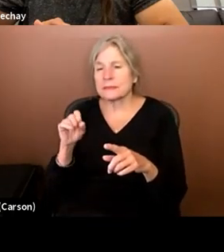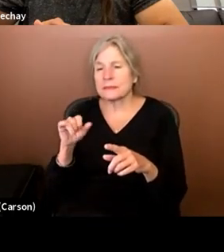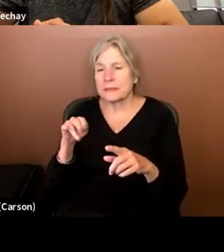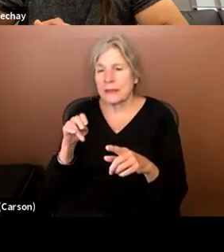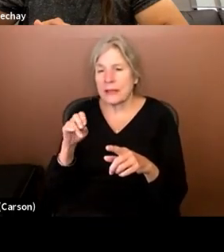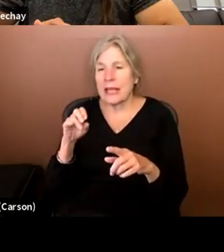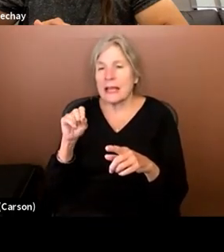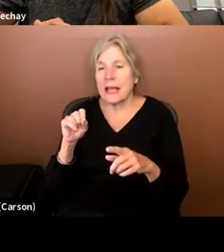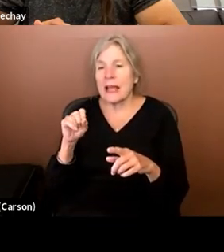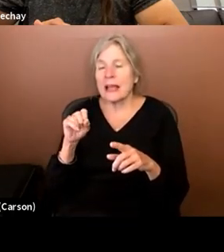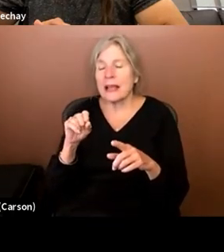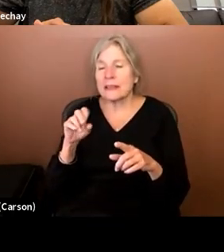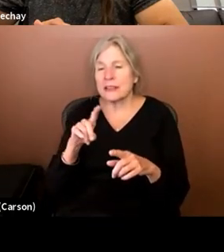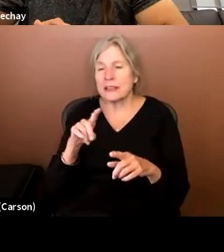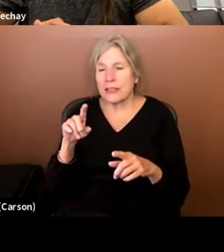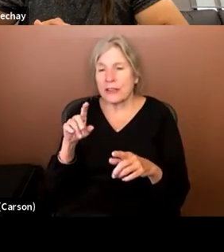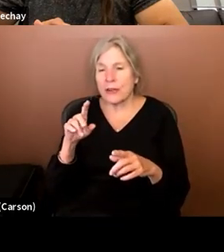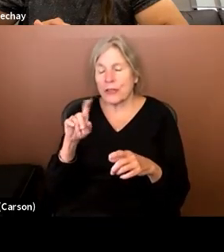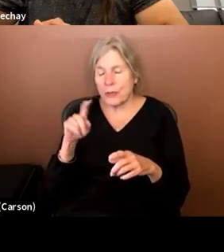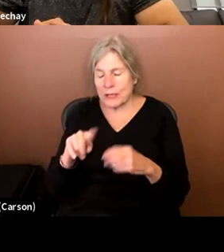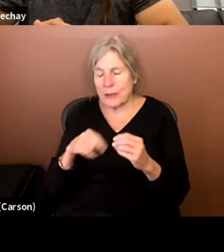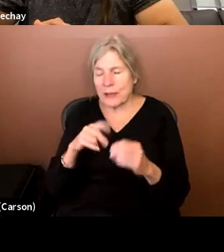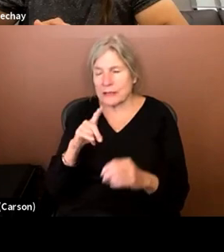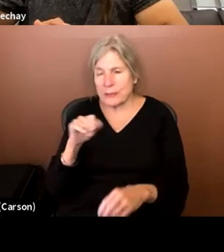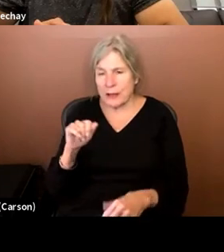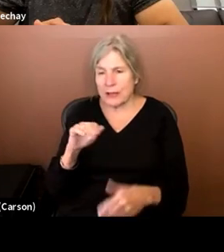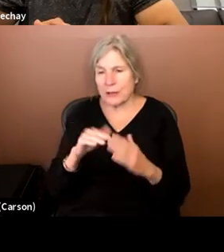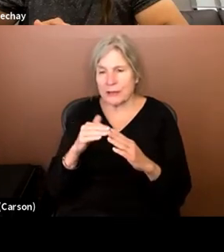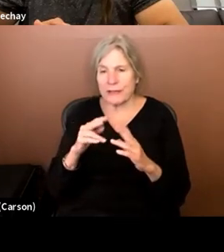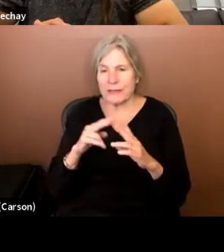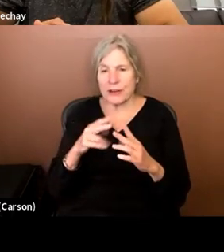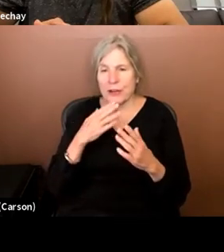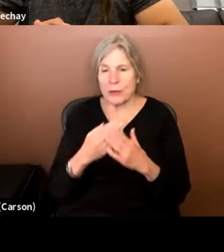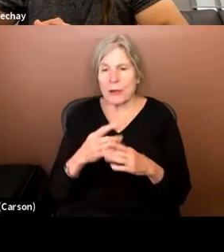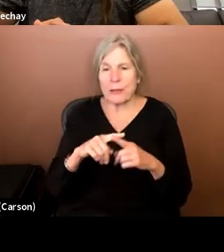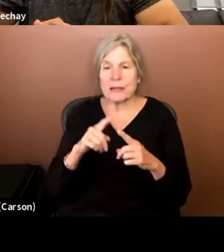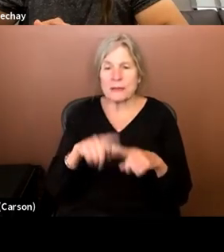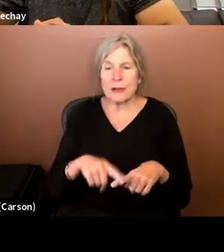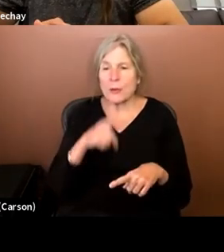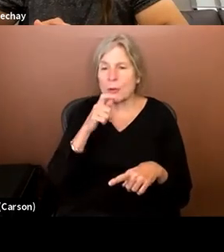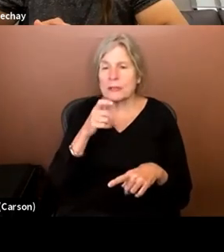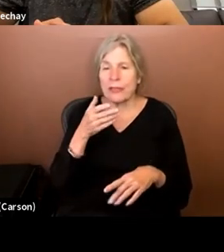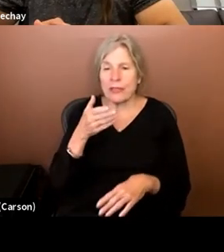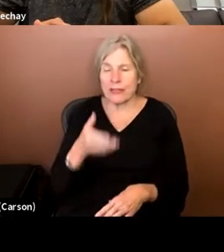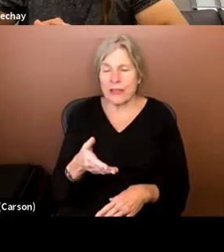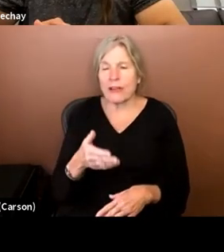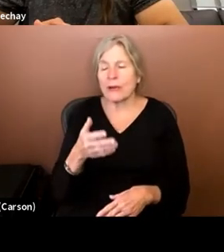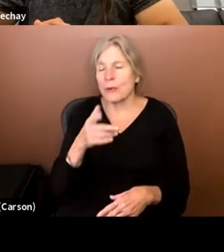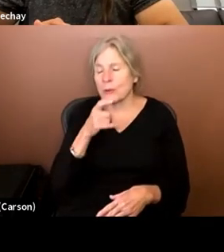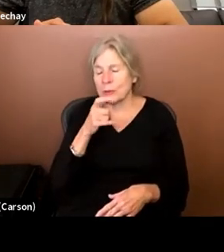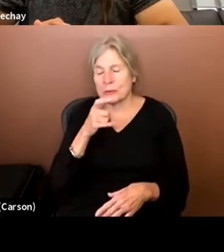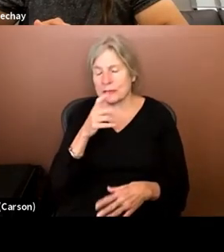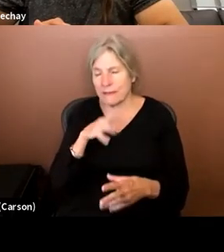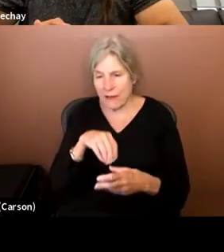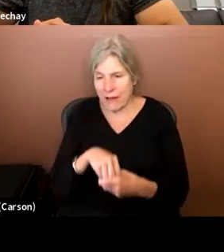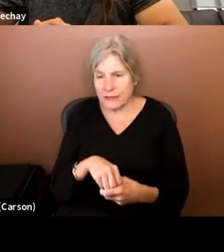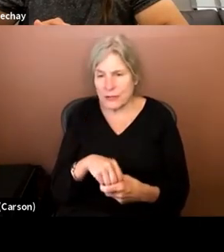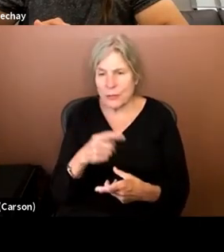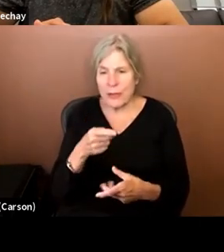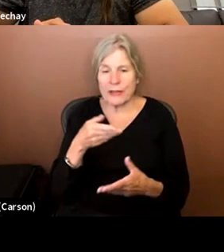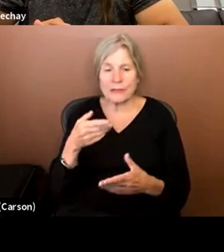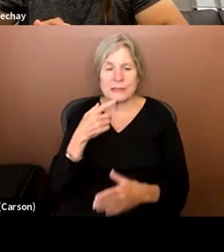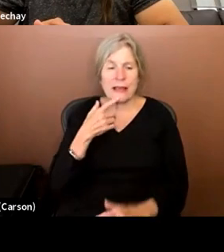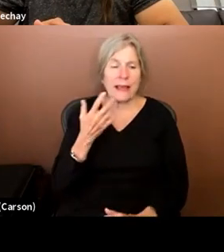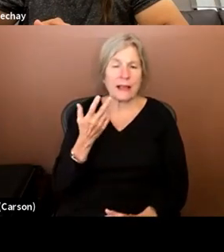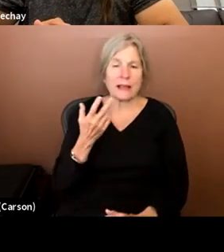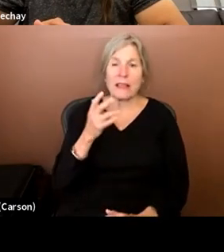disability community, I think is a really good one, but I think also comes down to who's in the room and who's at the table. Right. So it's one thing to say,